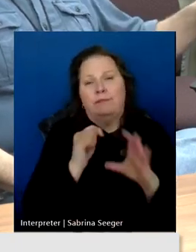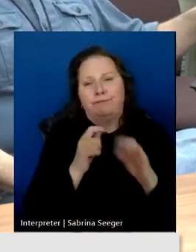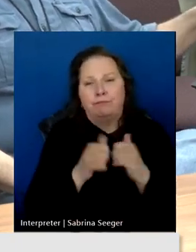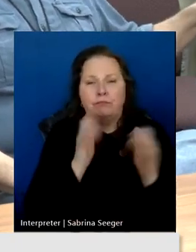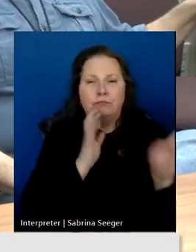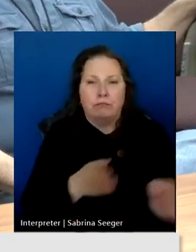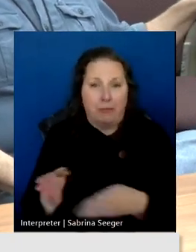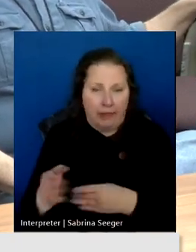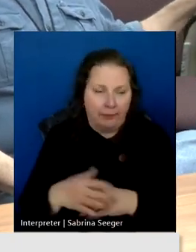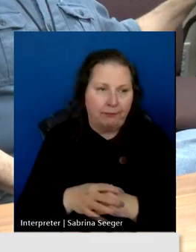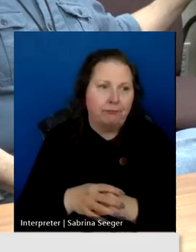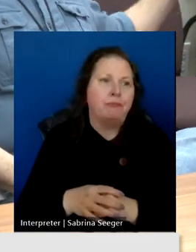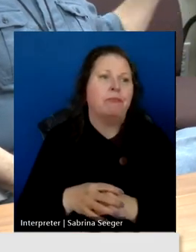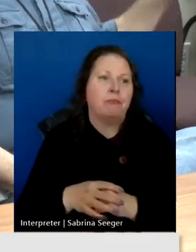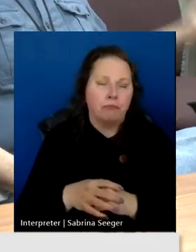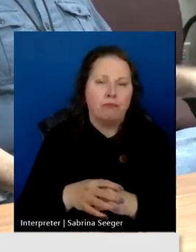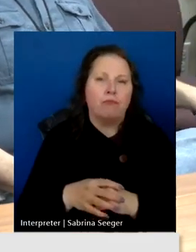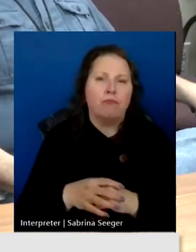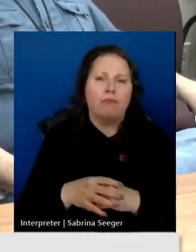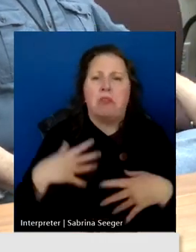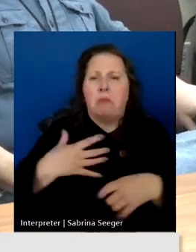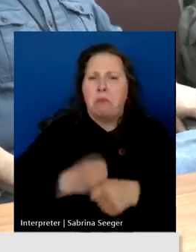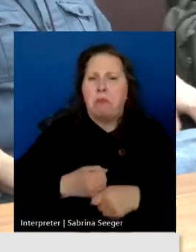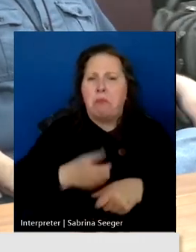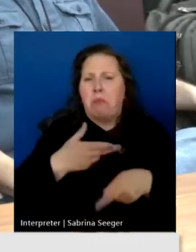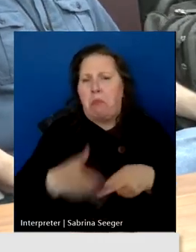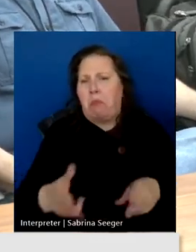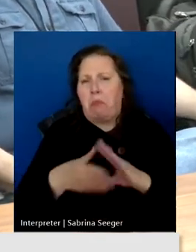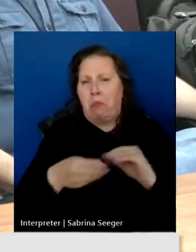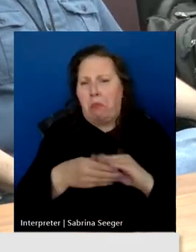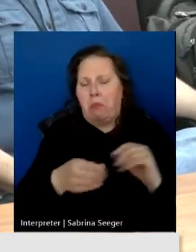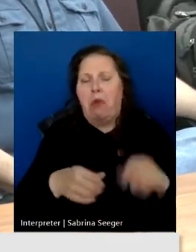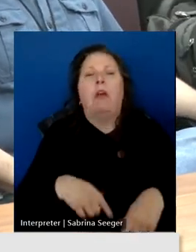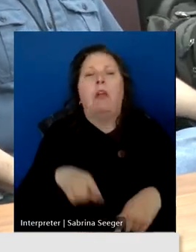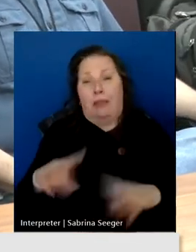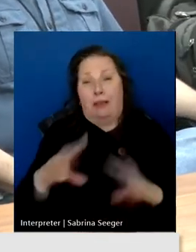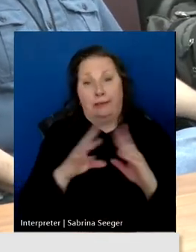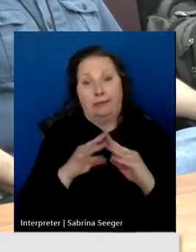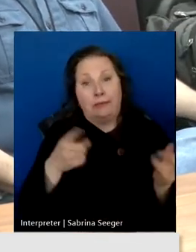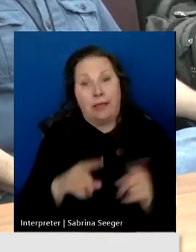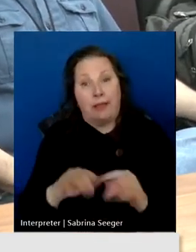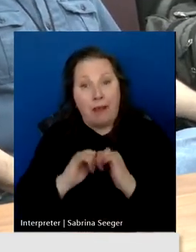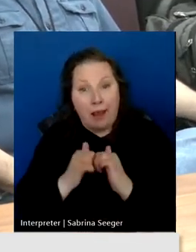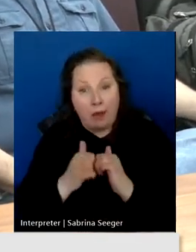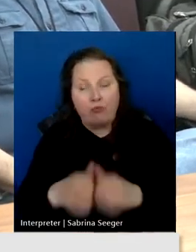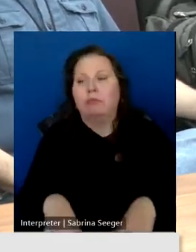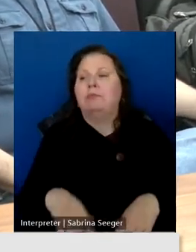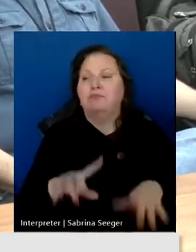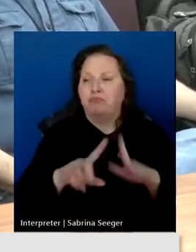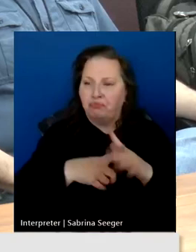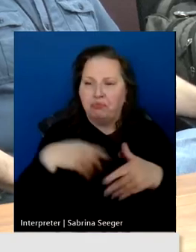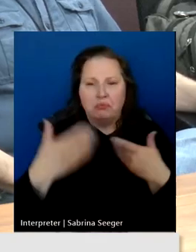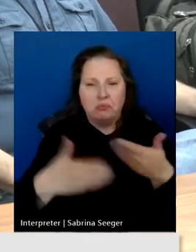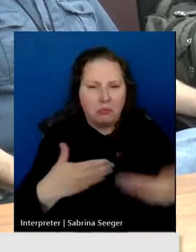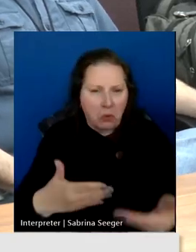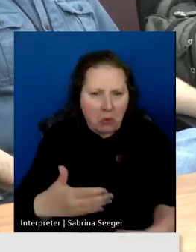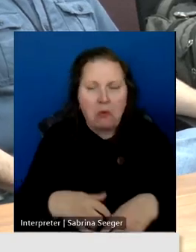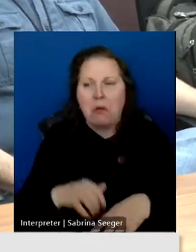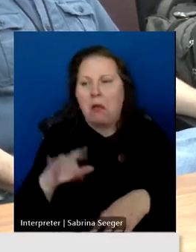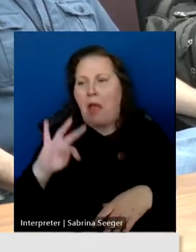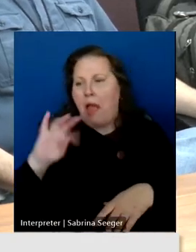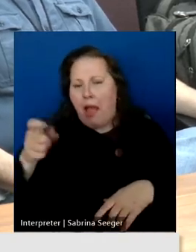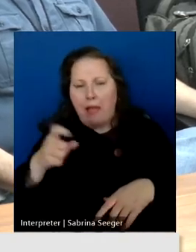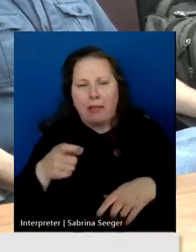So as a brief overview, how this meeting will go is that we'll get started. Alex will